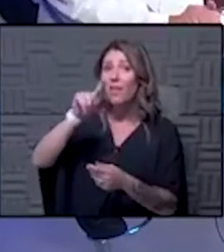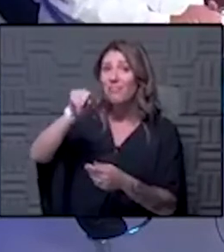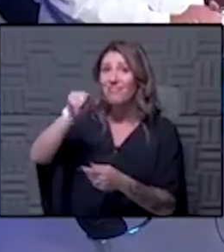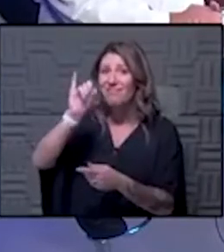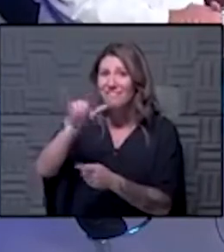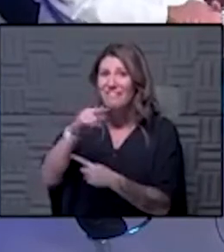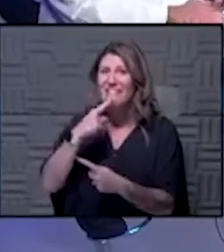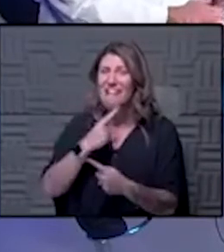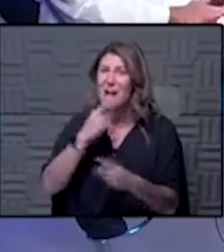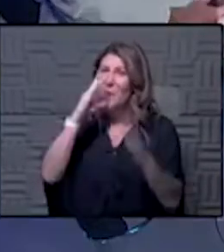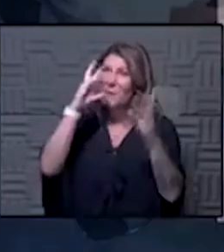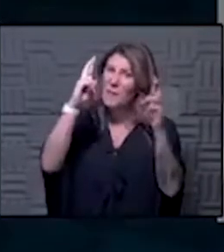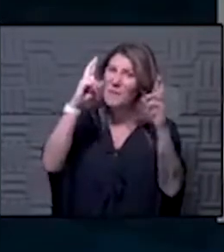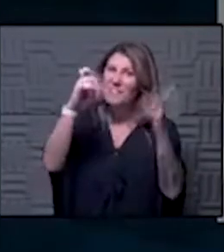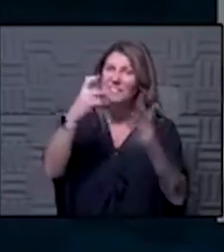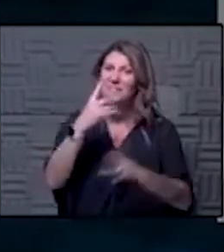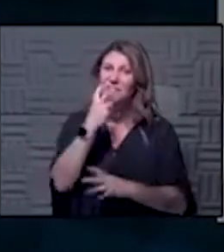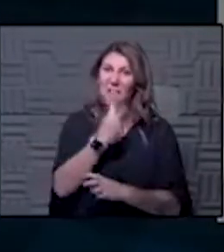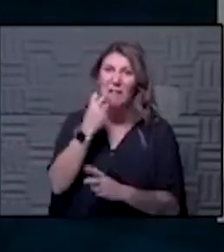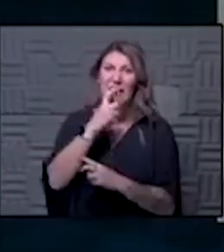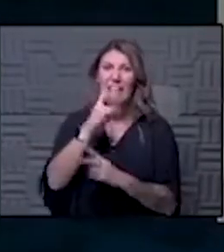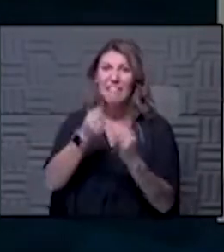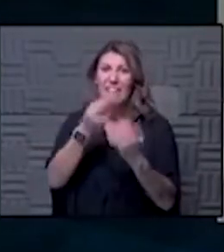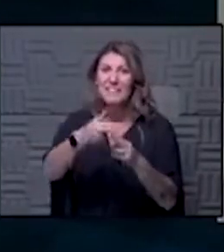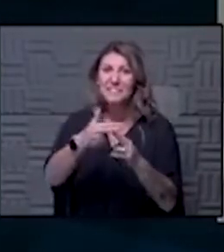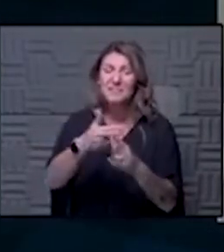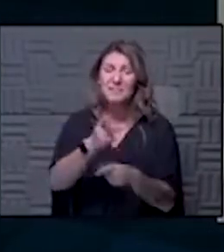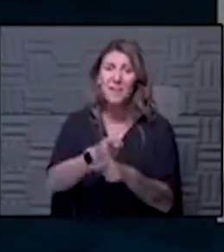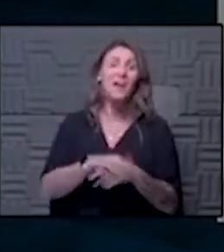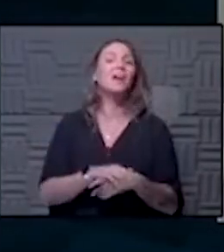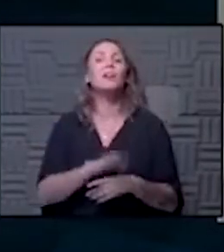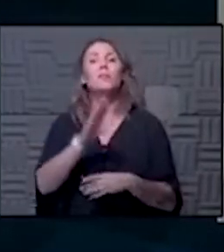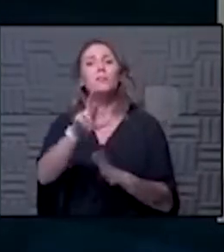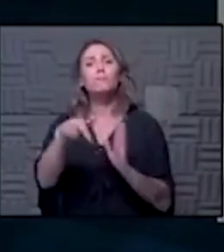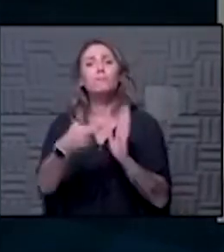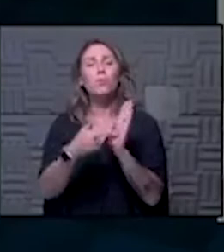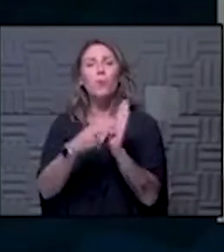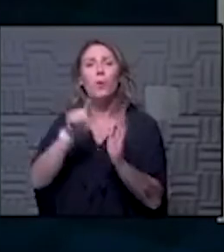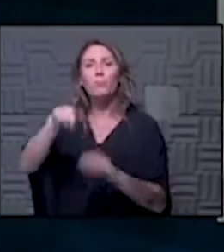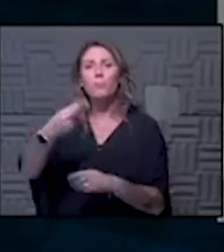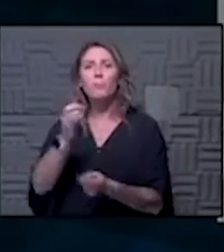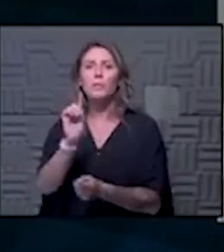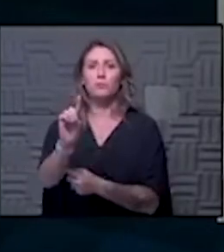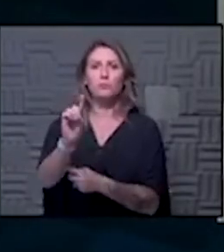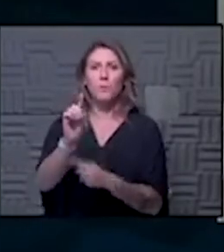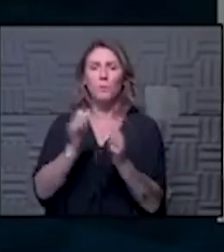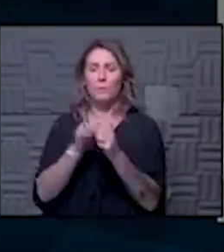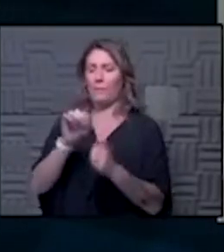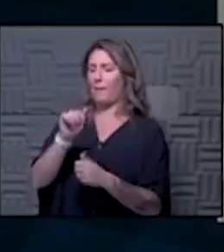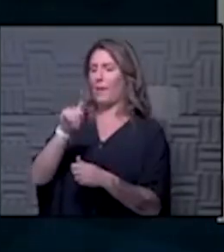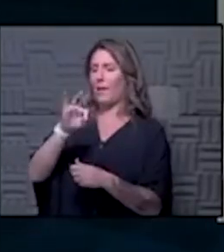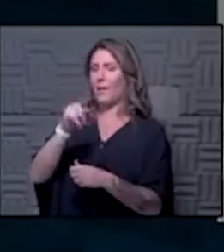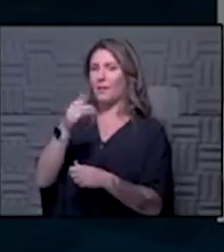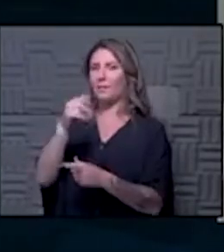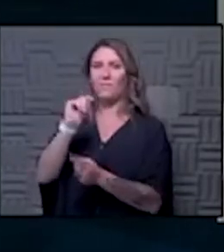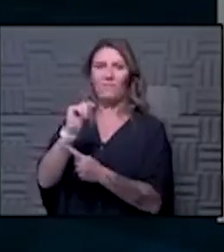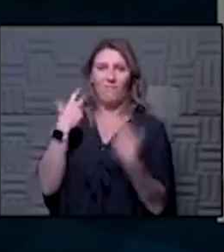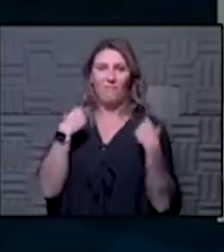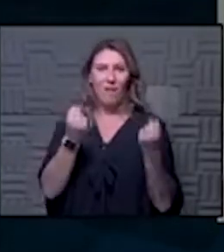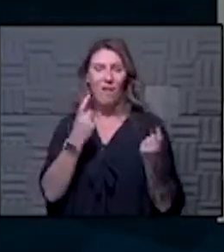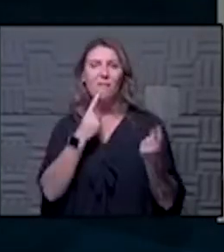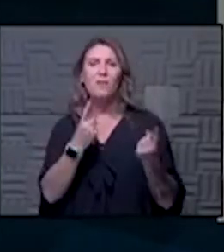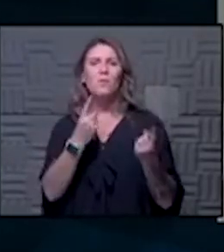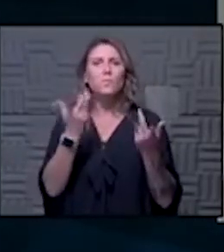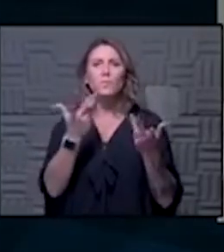correctly apologize if I did not in your role as a PhD psychologist with Advent Health talk to us a little bit about what you're doing on a day-to-day